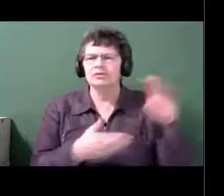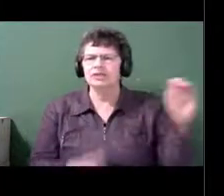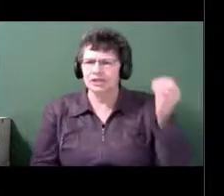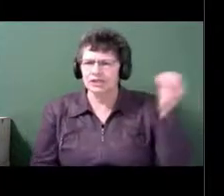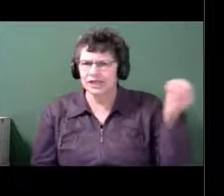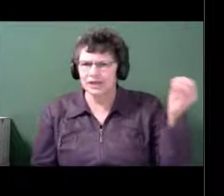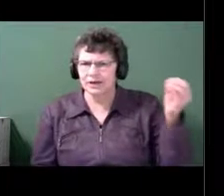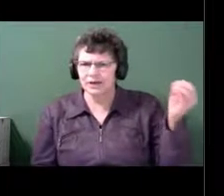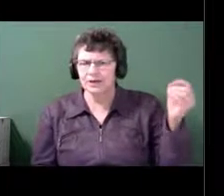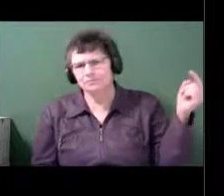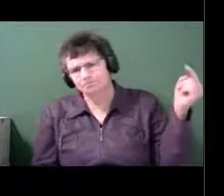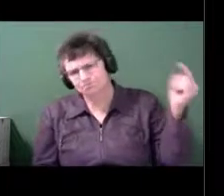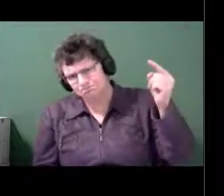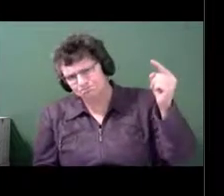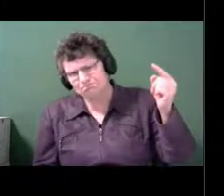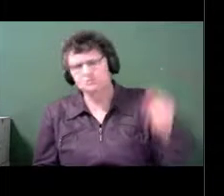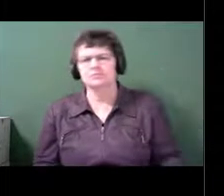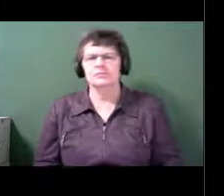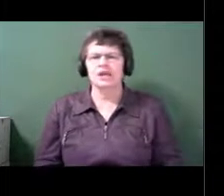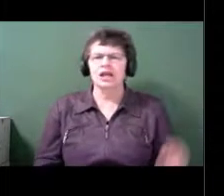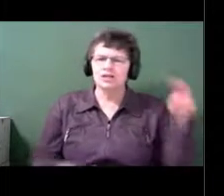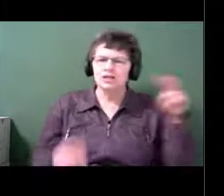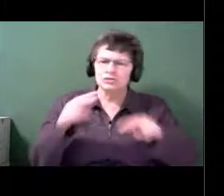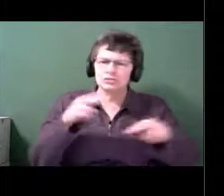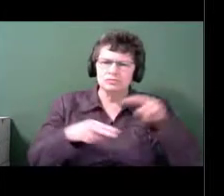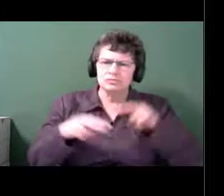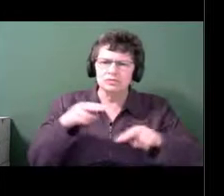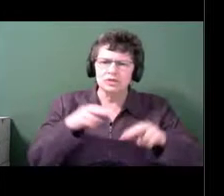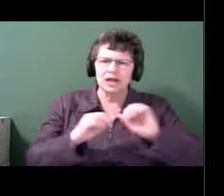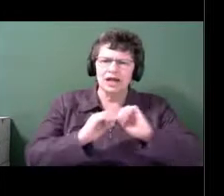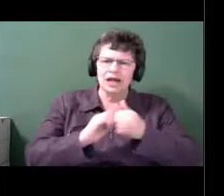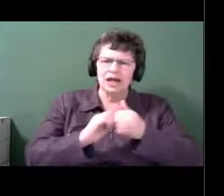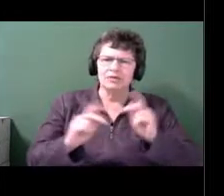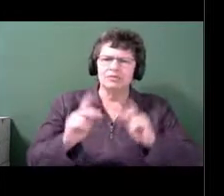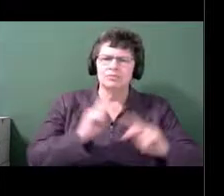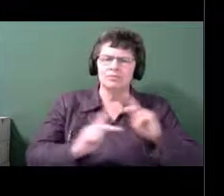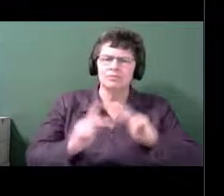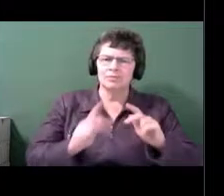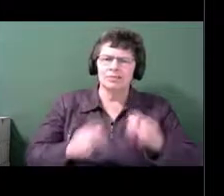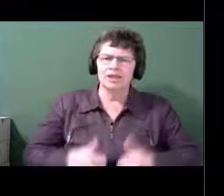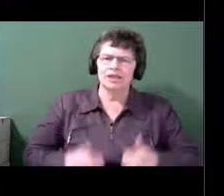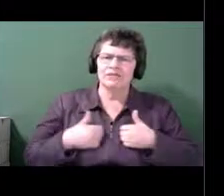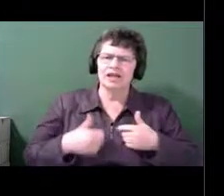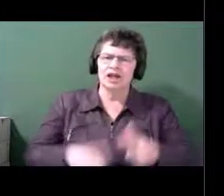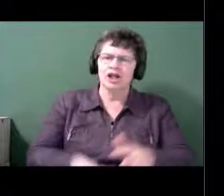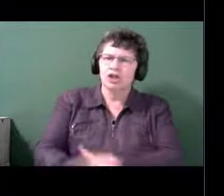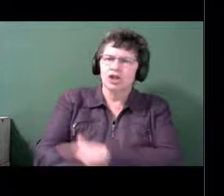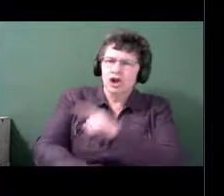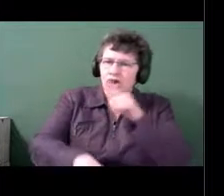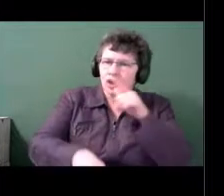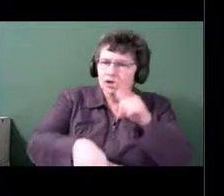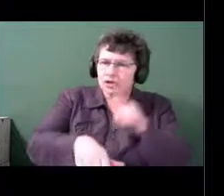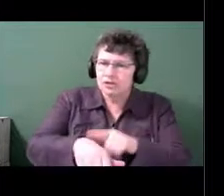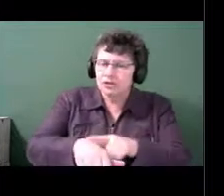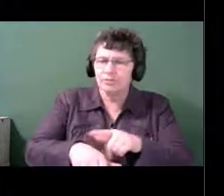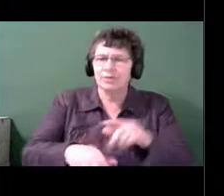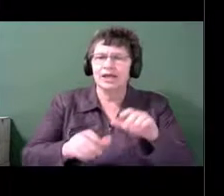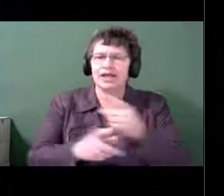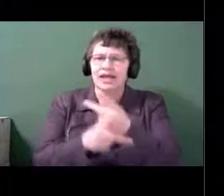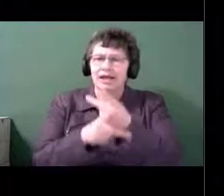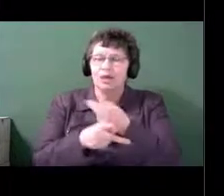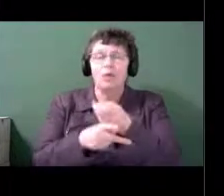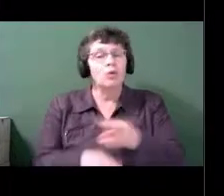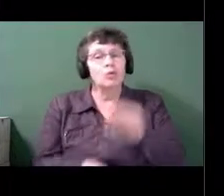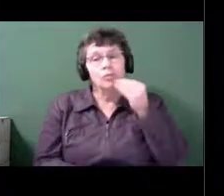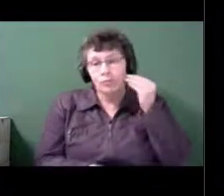care. And she looked at how vision and cognition in combination